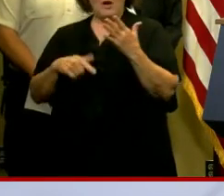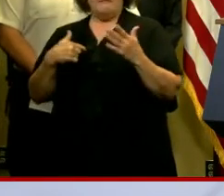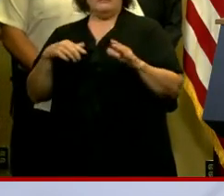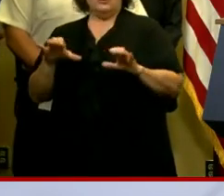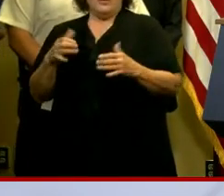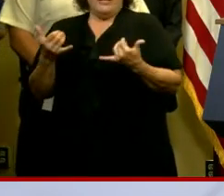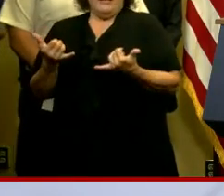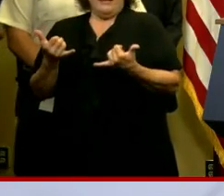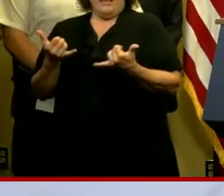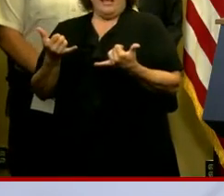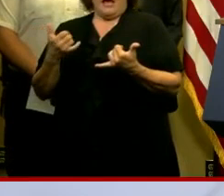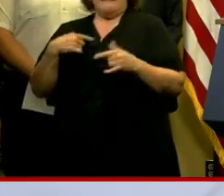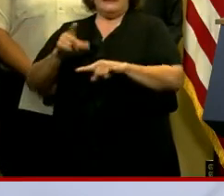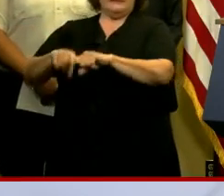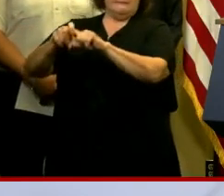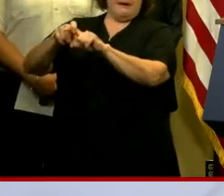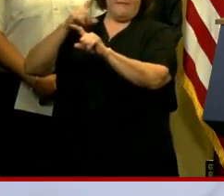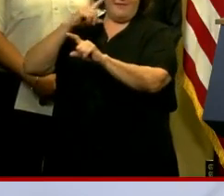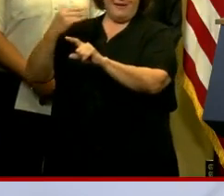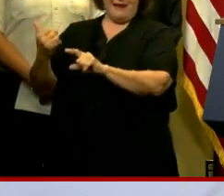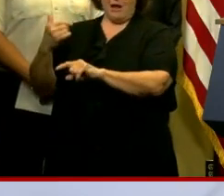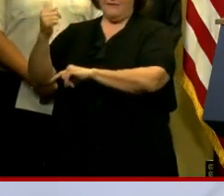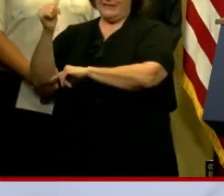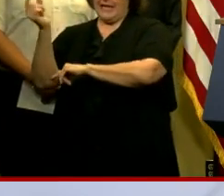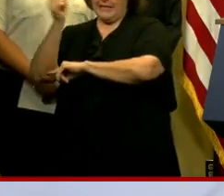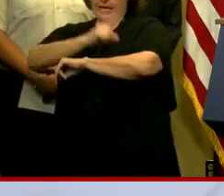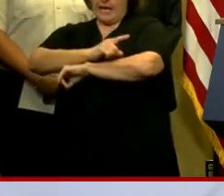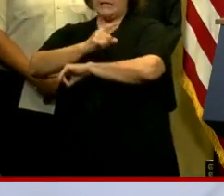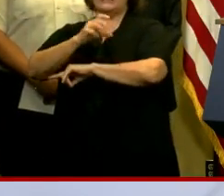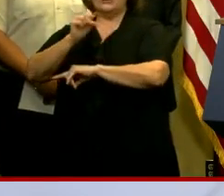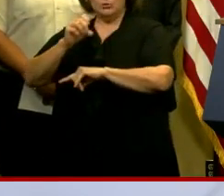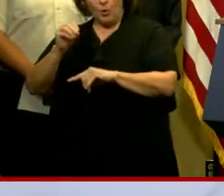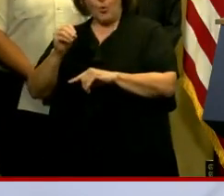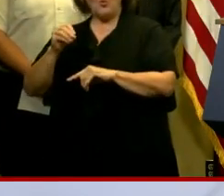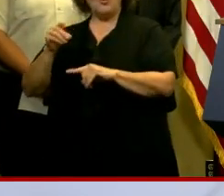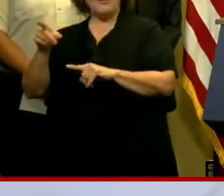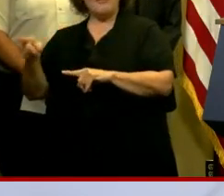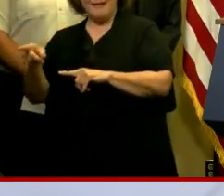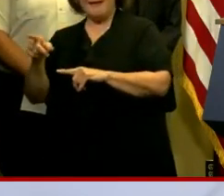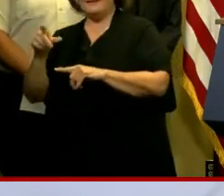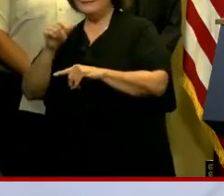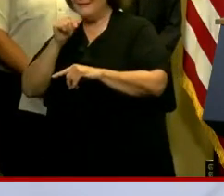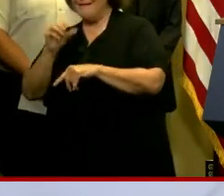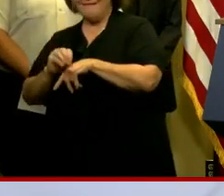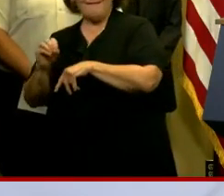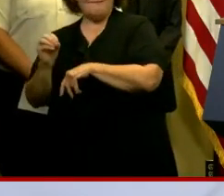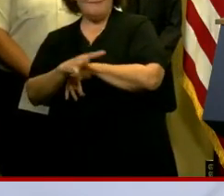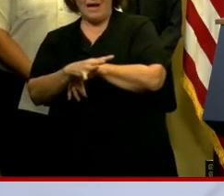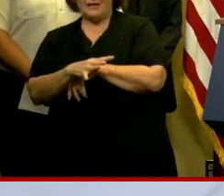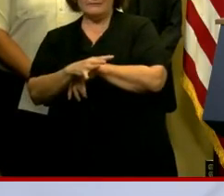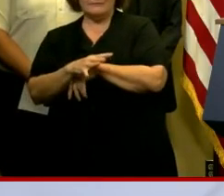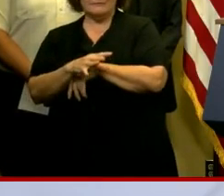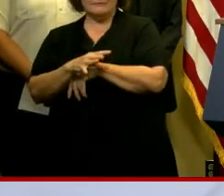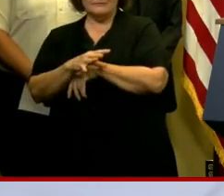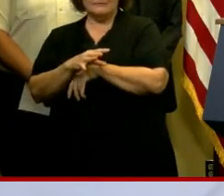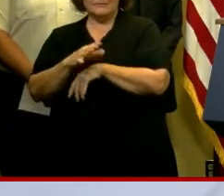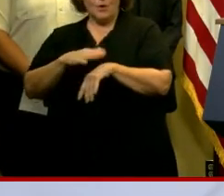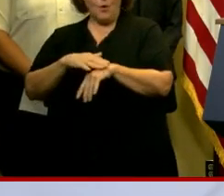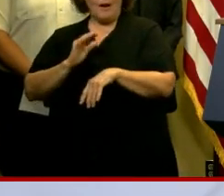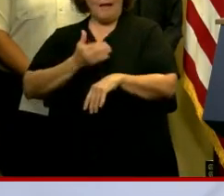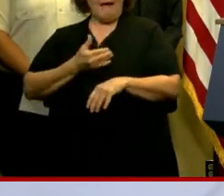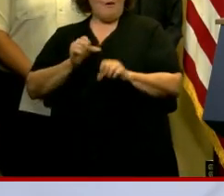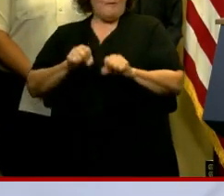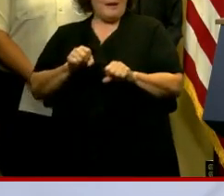is suspending that for 10 days so that that has no impact at all on our